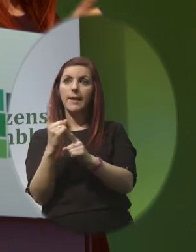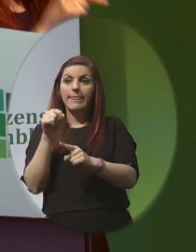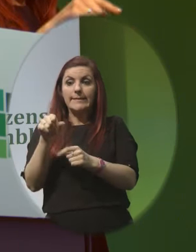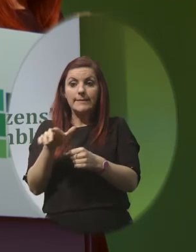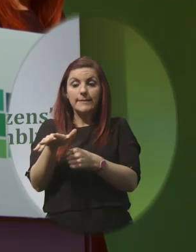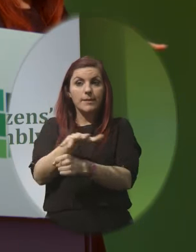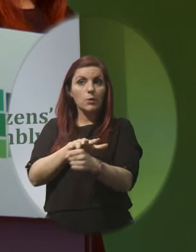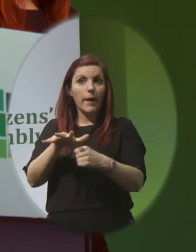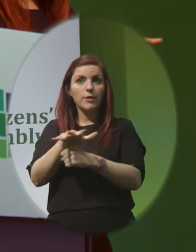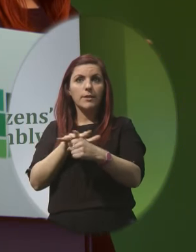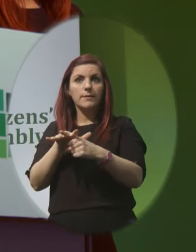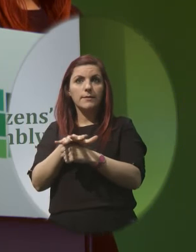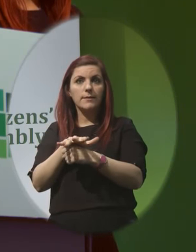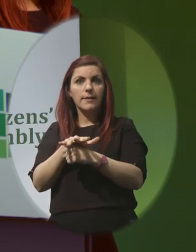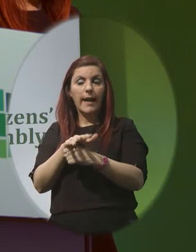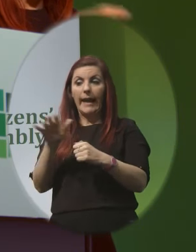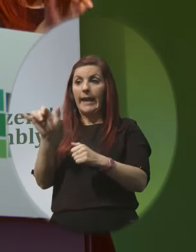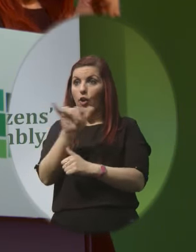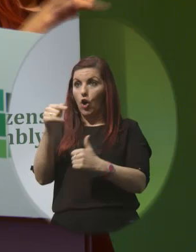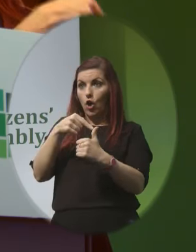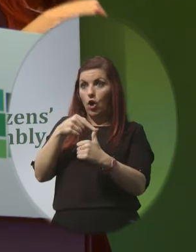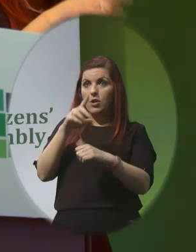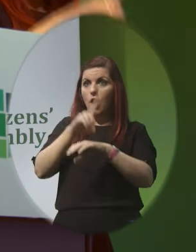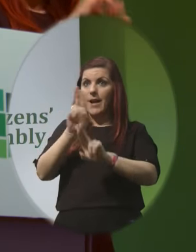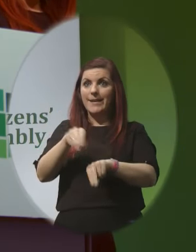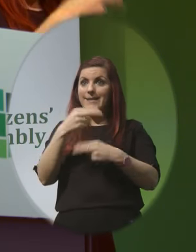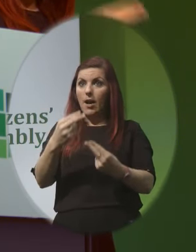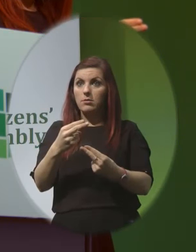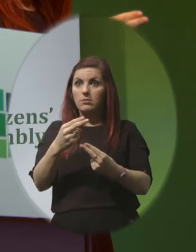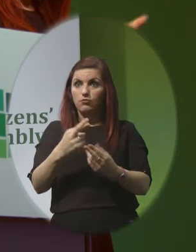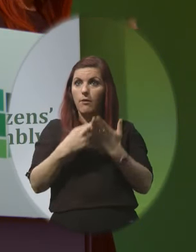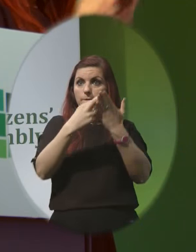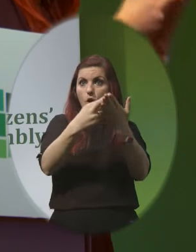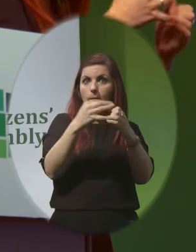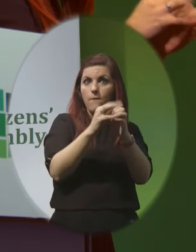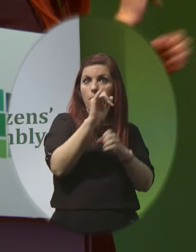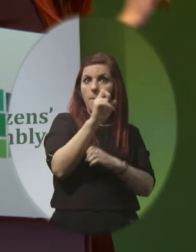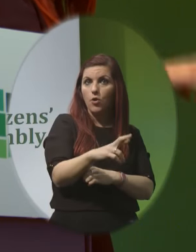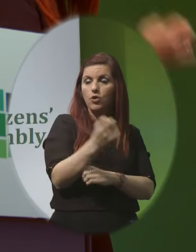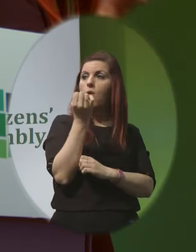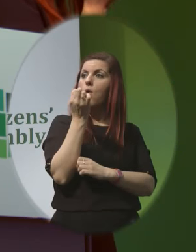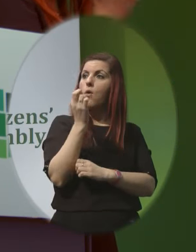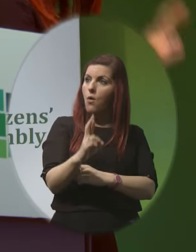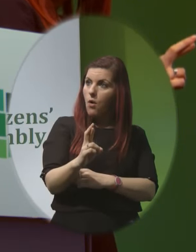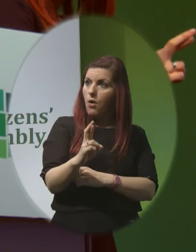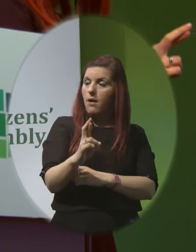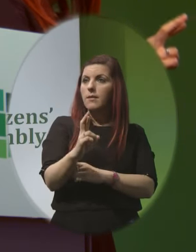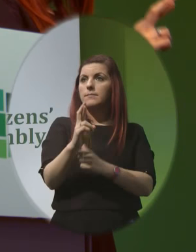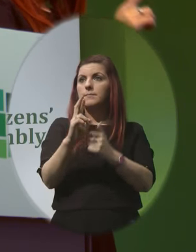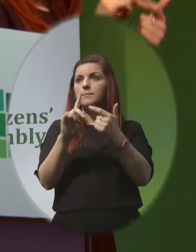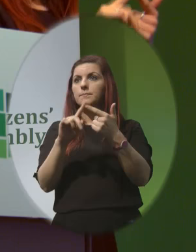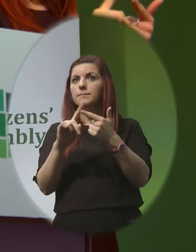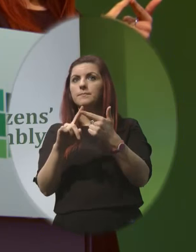situation they A are forbidden from making direct referrals for abortion services even where they are legal